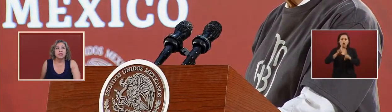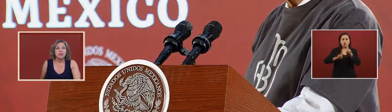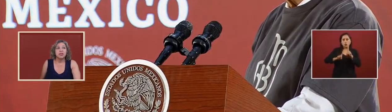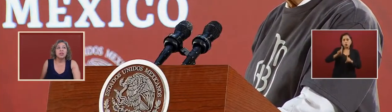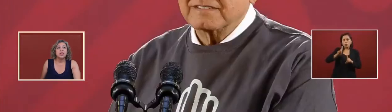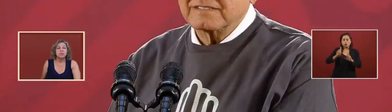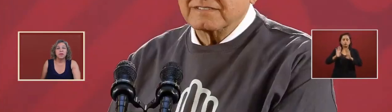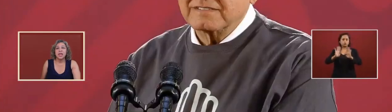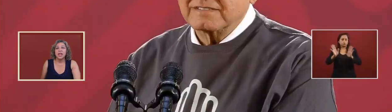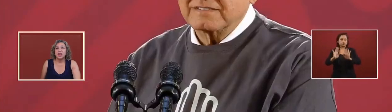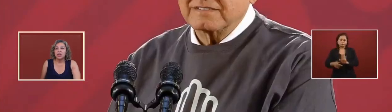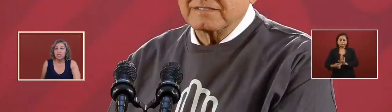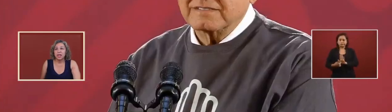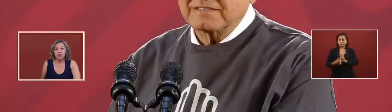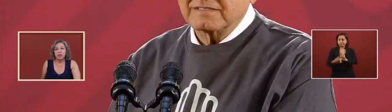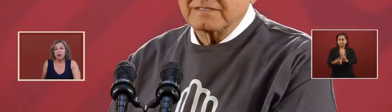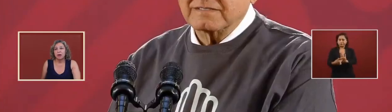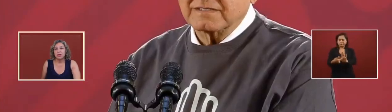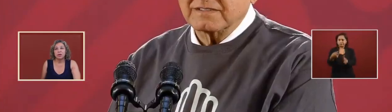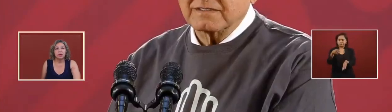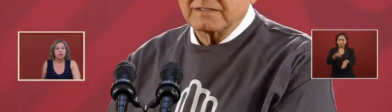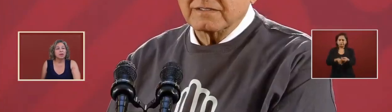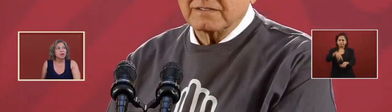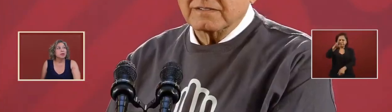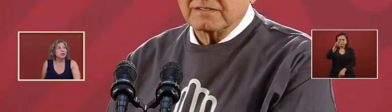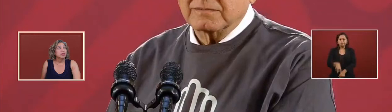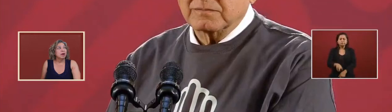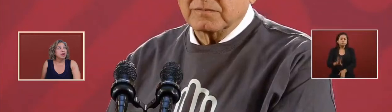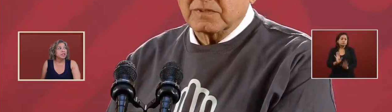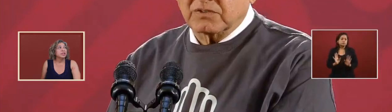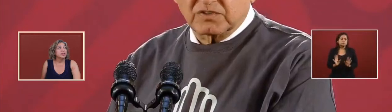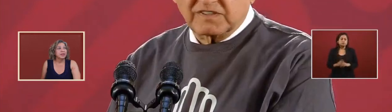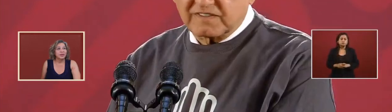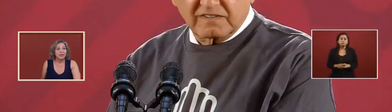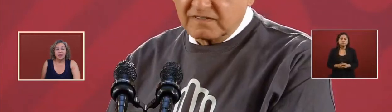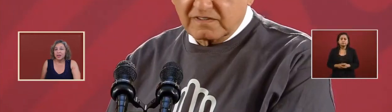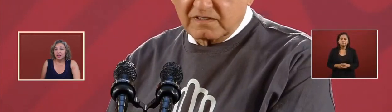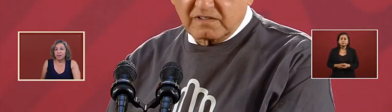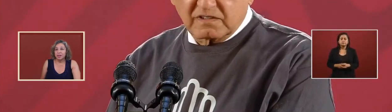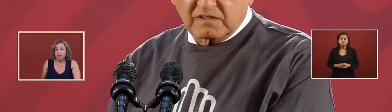you need to be and look like you are honest